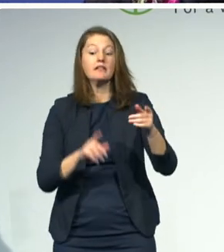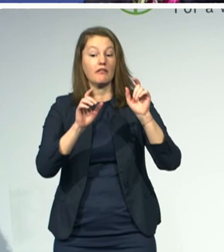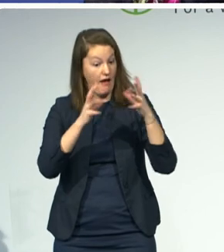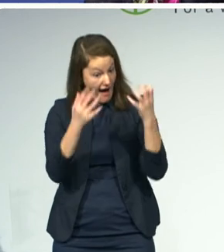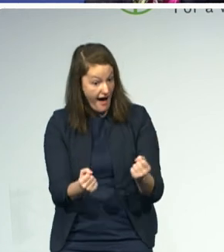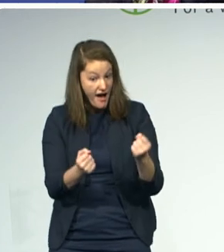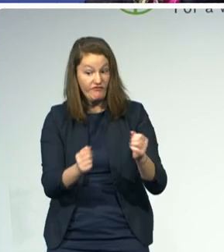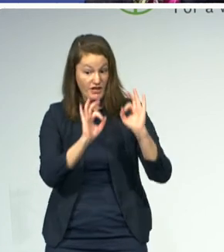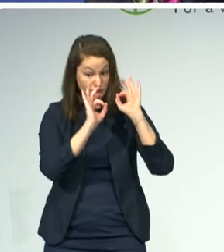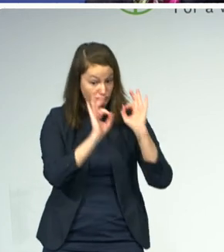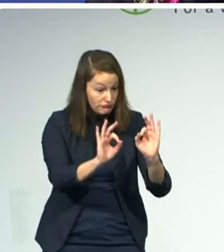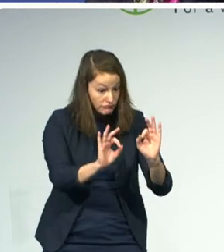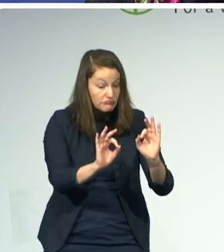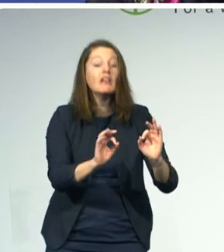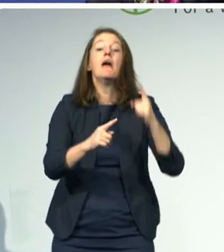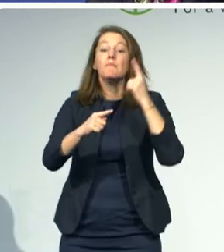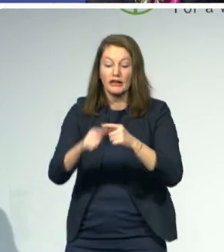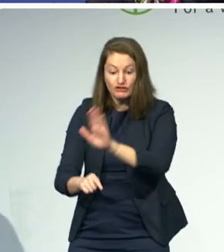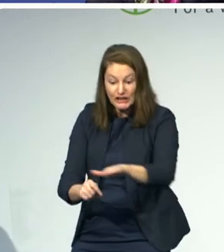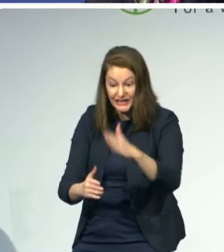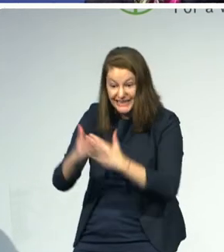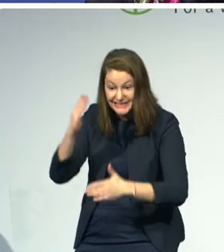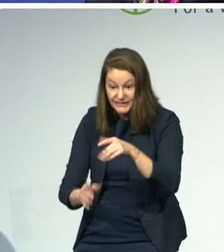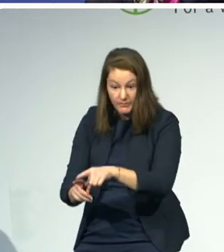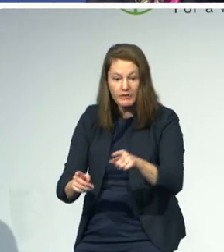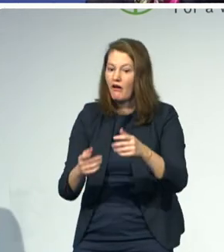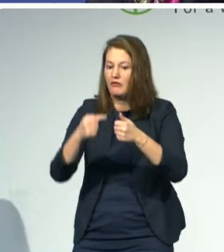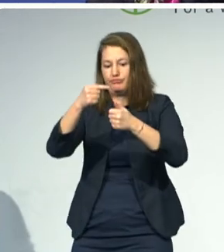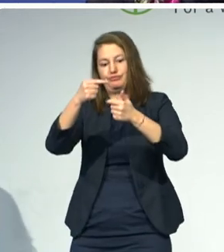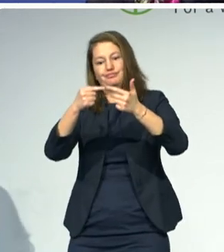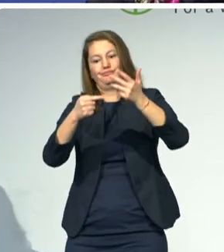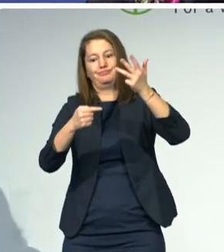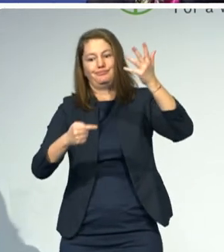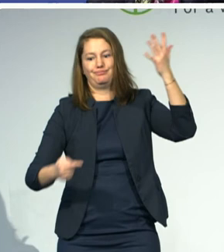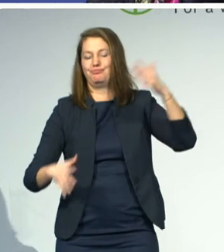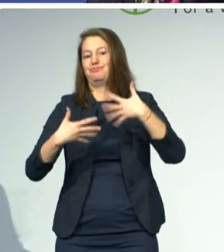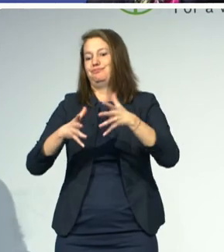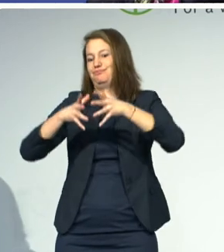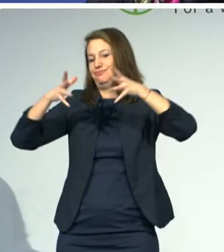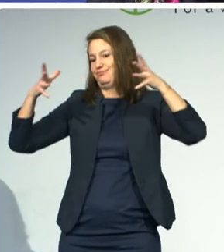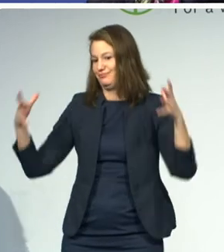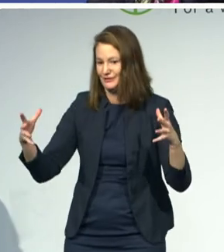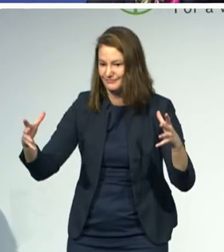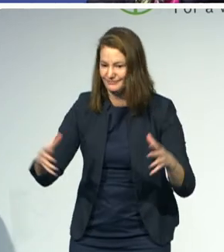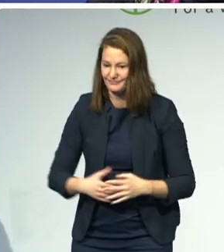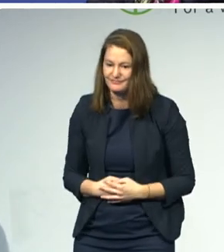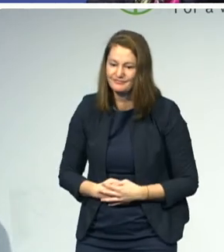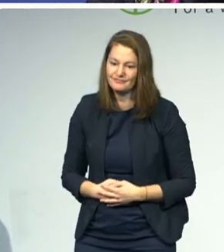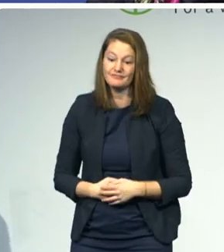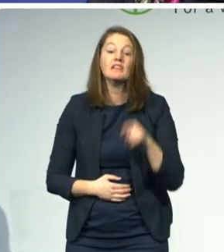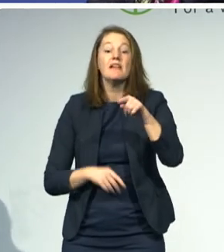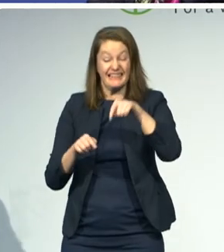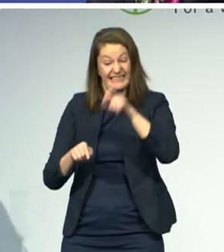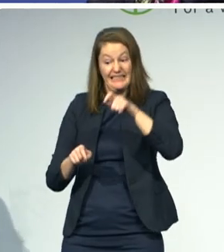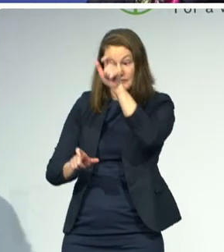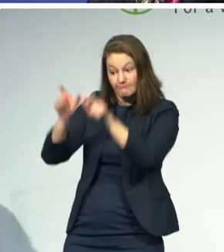We have to make... We have many people that have so much wisdom to impart to this conversation on